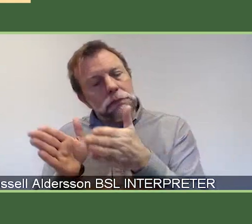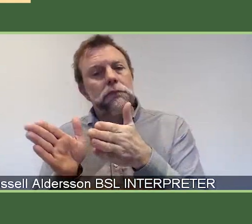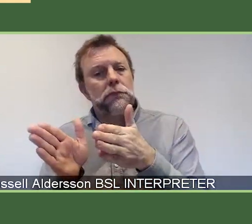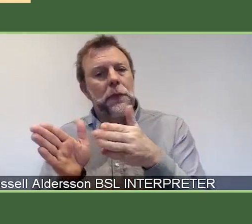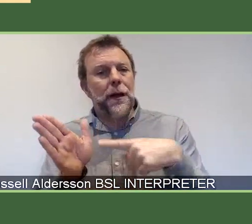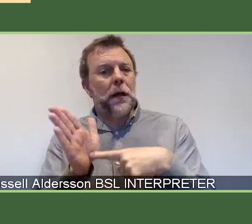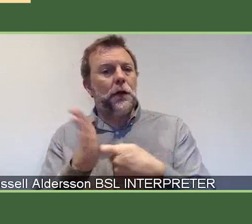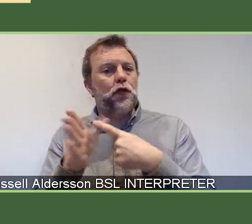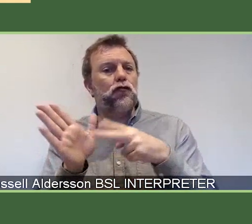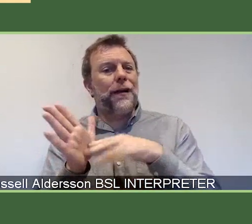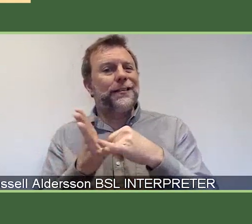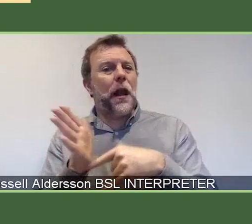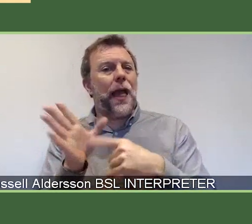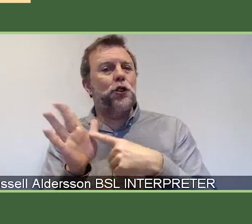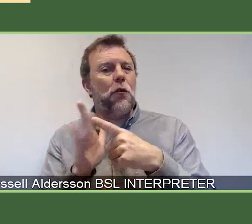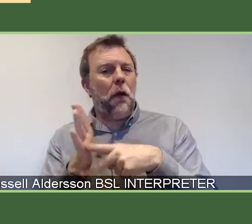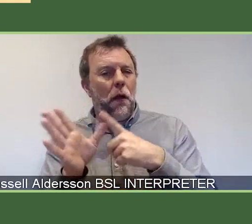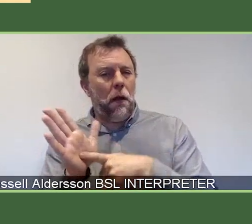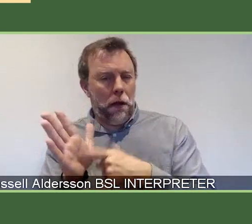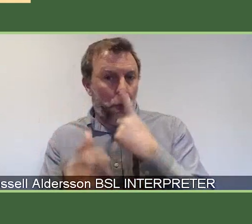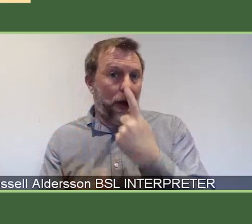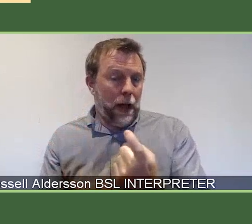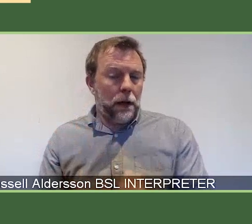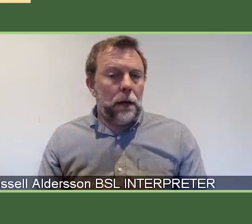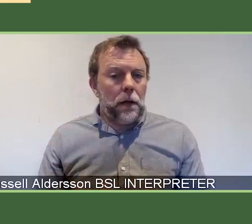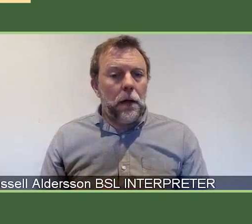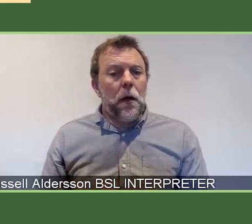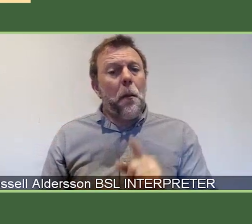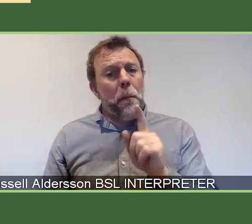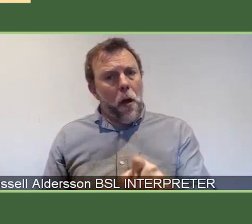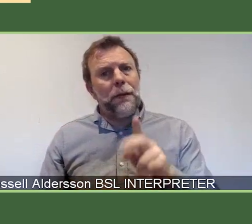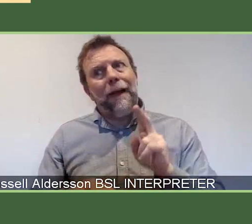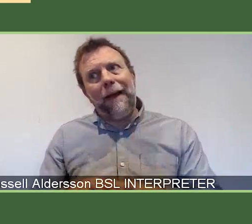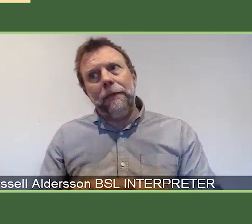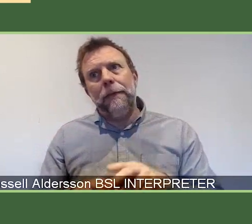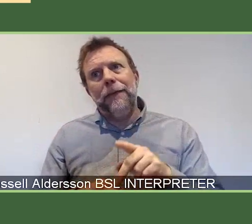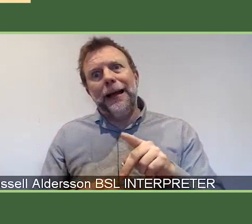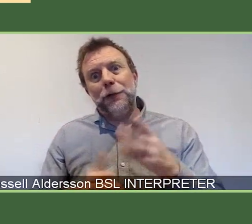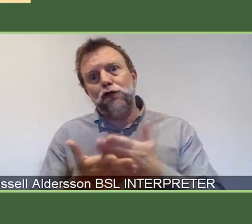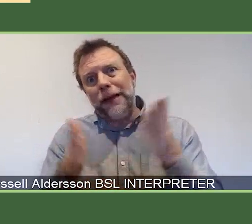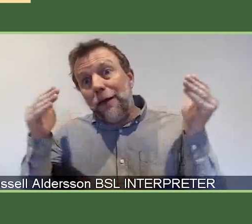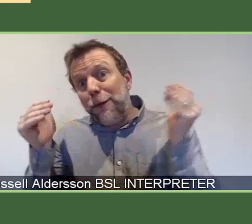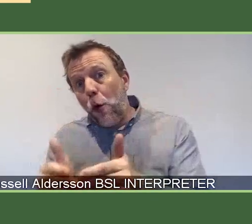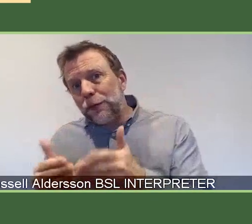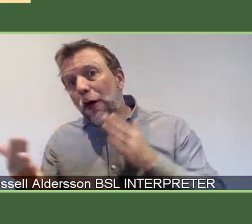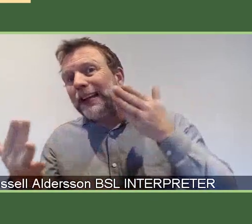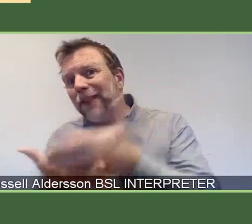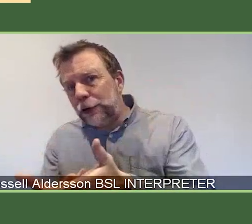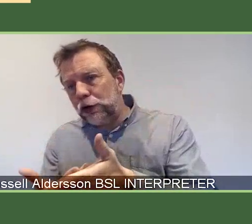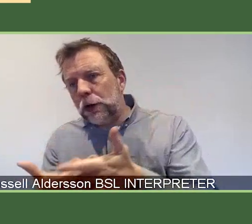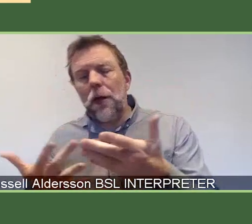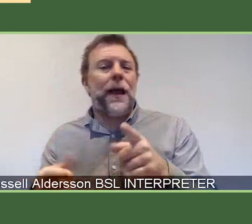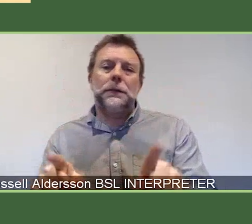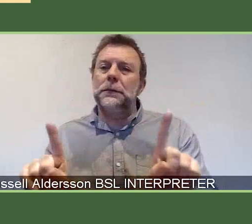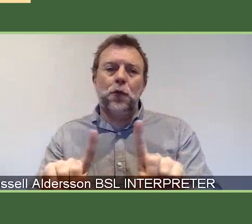main purpose of that grant is to carry out some major piece of translational research or an intervention, that is